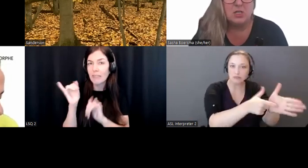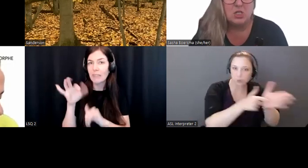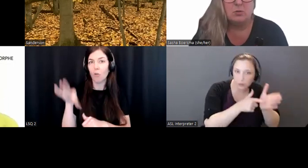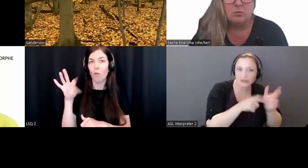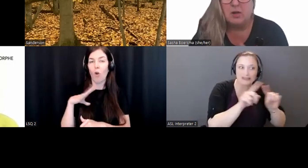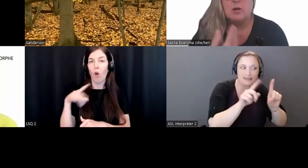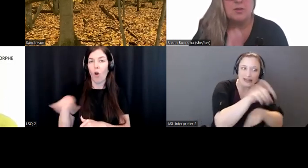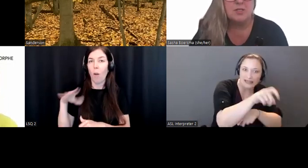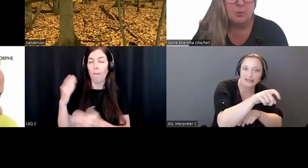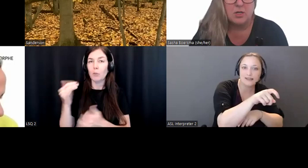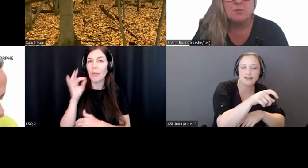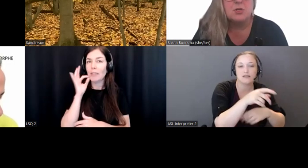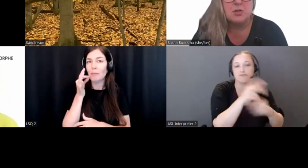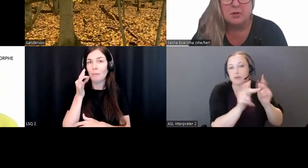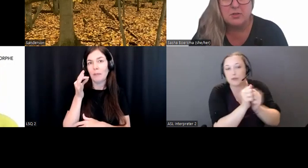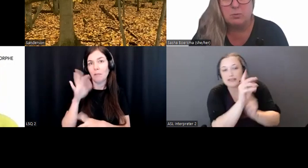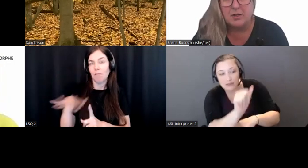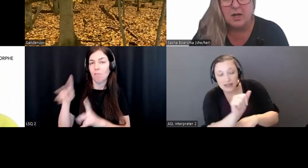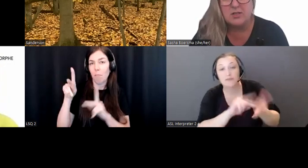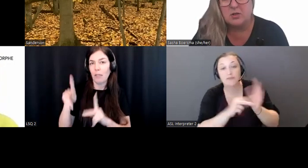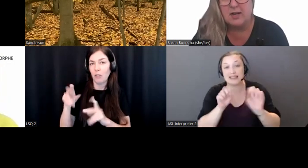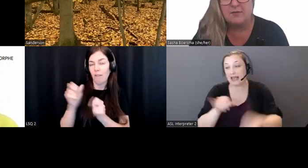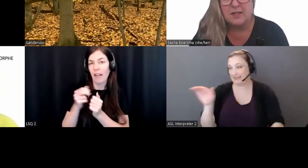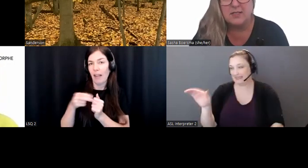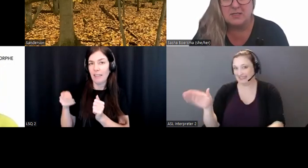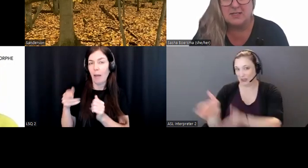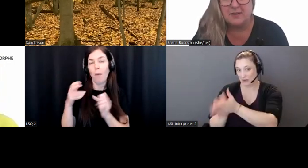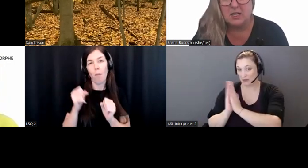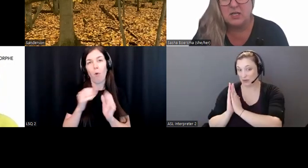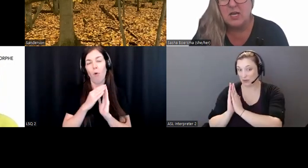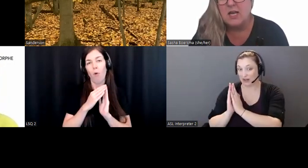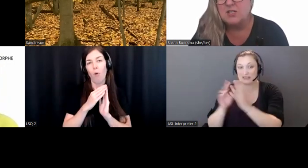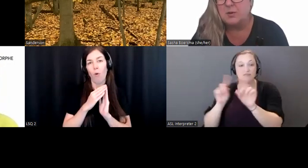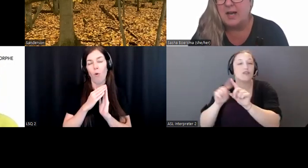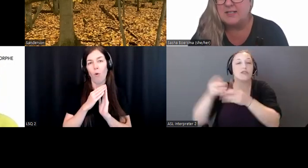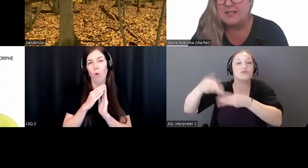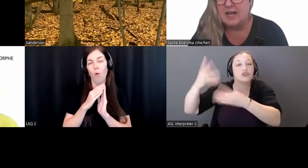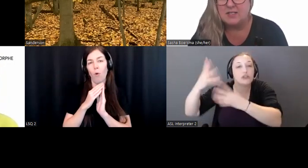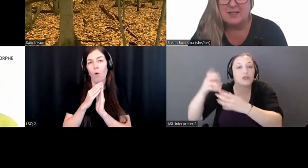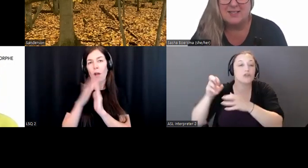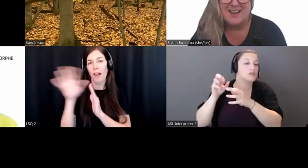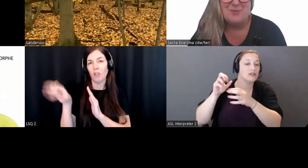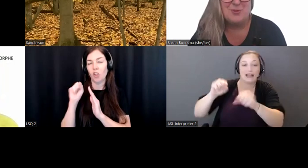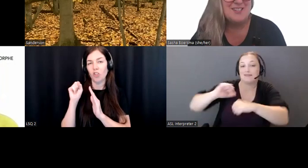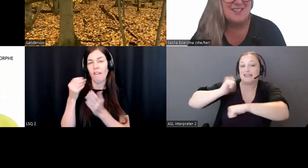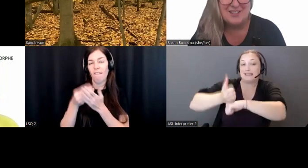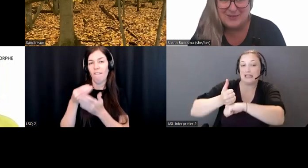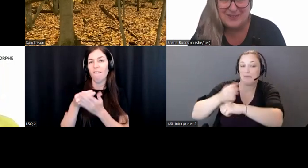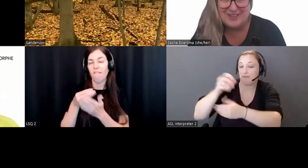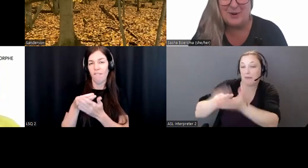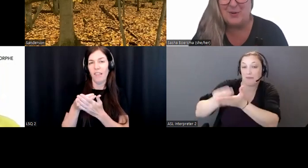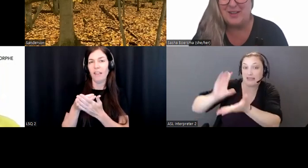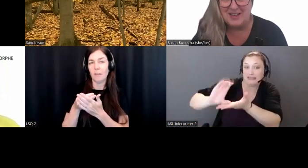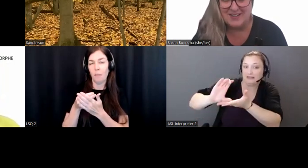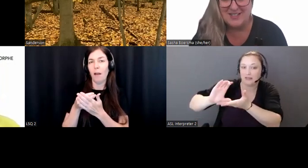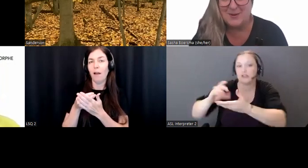tap into the supports from streamers, whatnot, to create funds specific. So, as Yasmin said, we're still new,